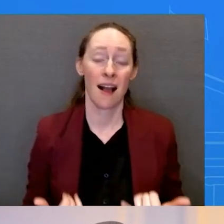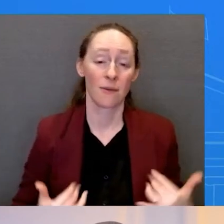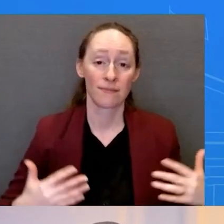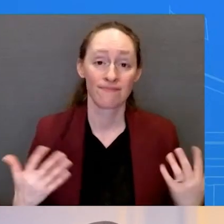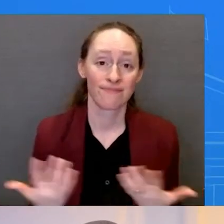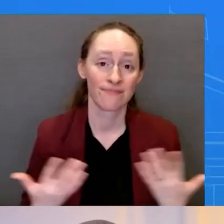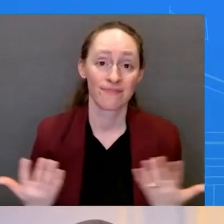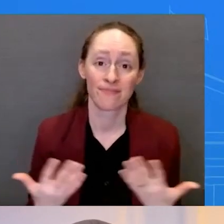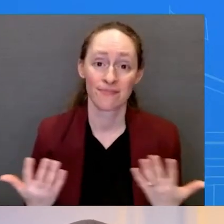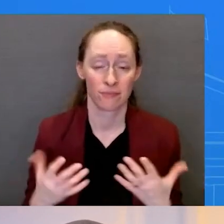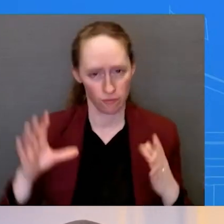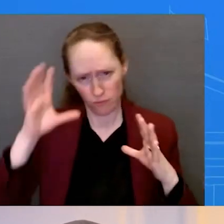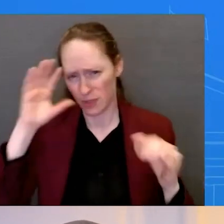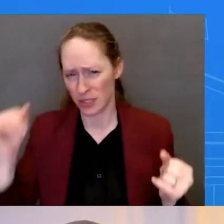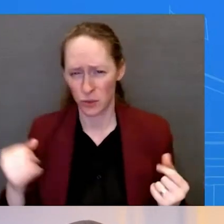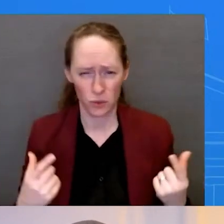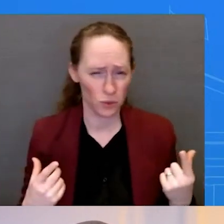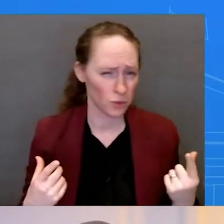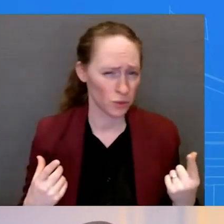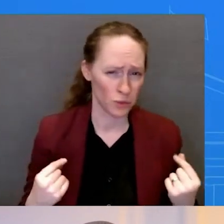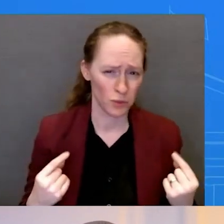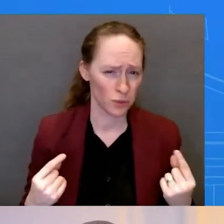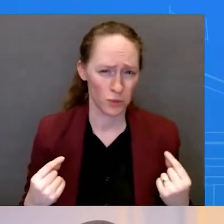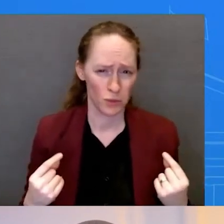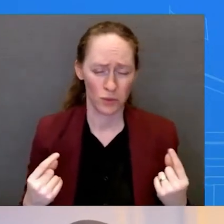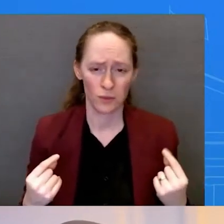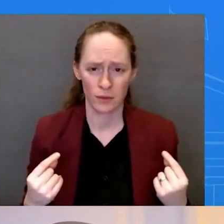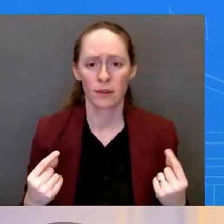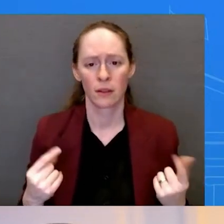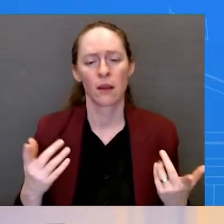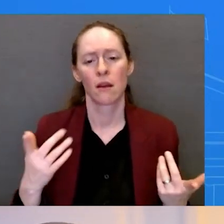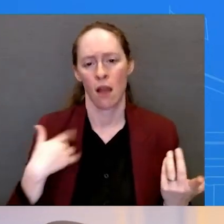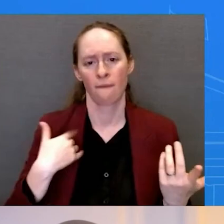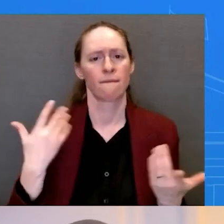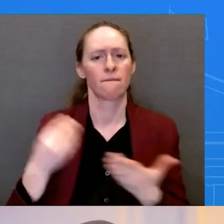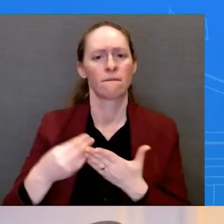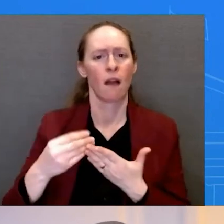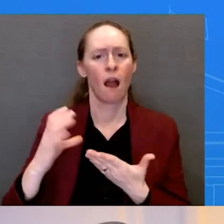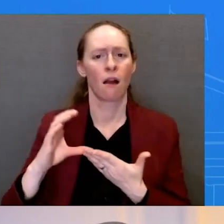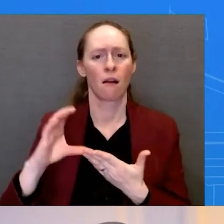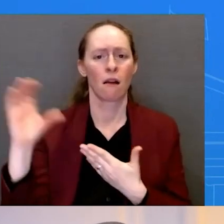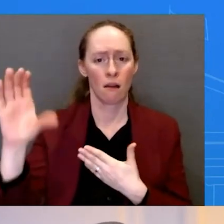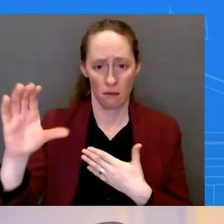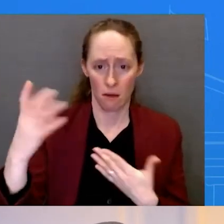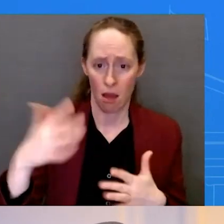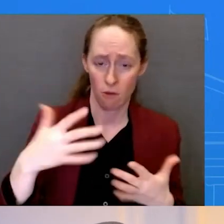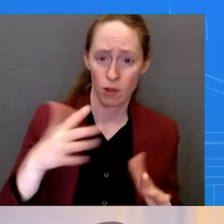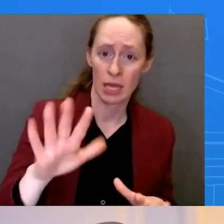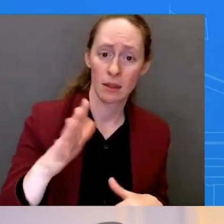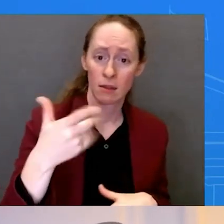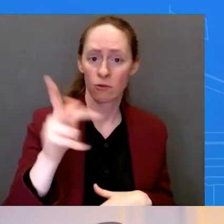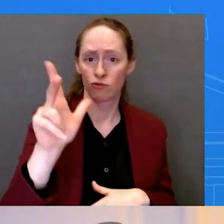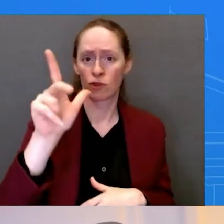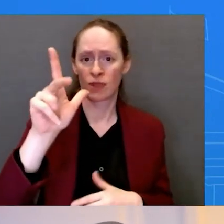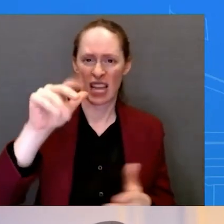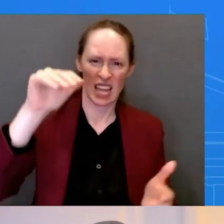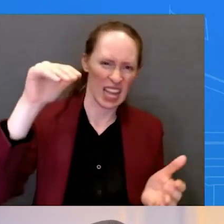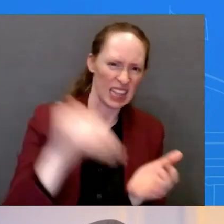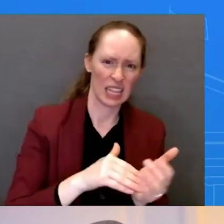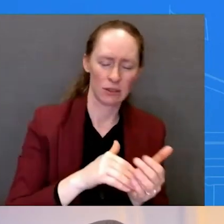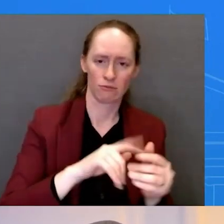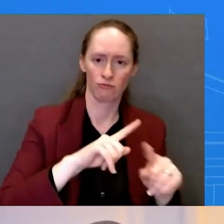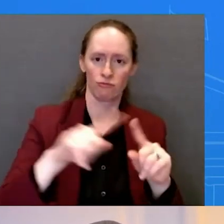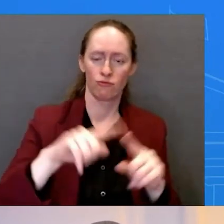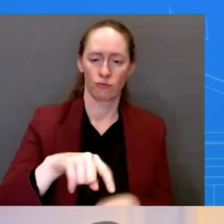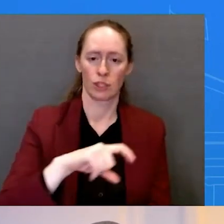funding. We have 23,000 border security agents at the border. And that is the most amount that we've ever had. And that's